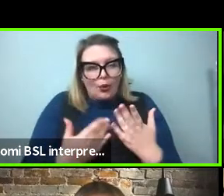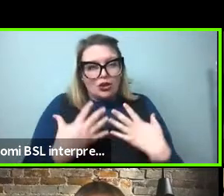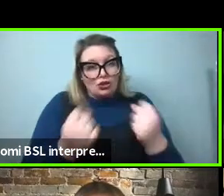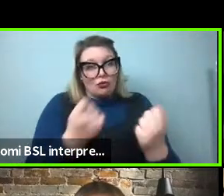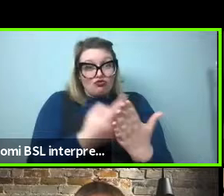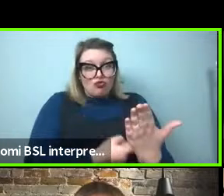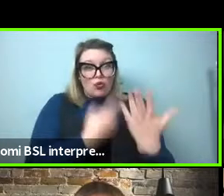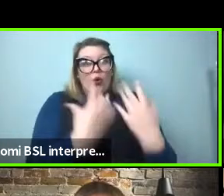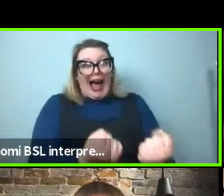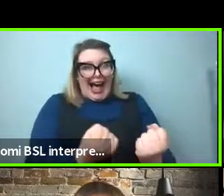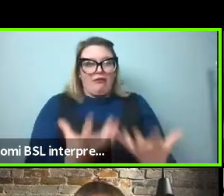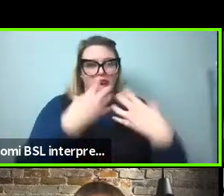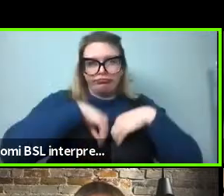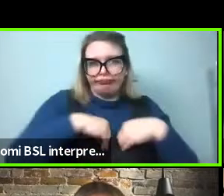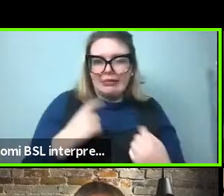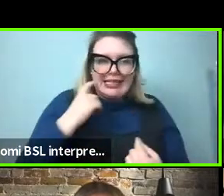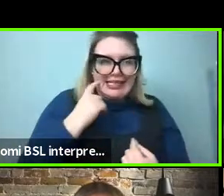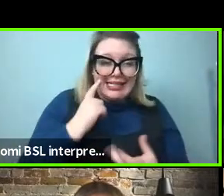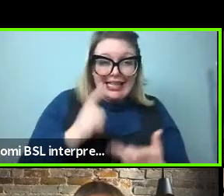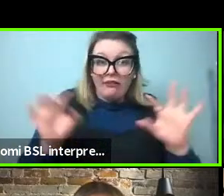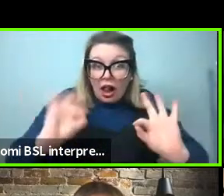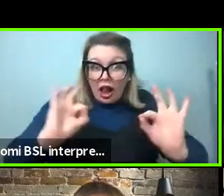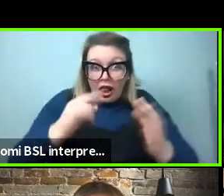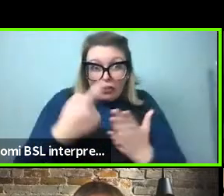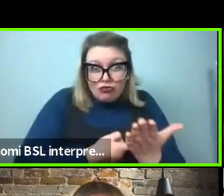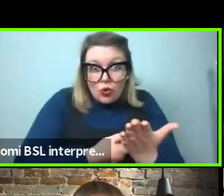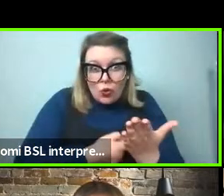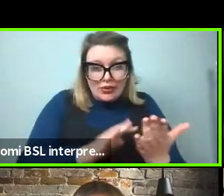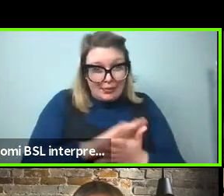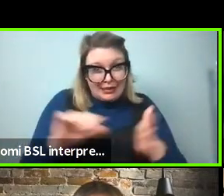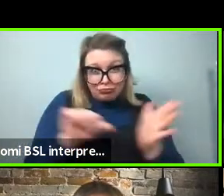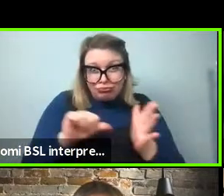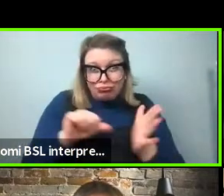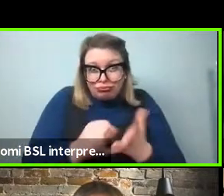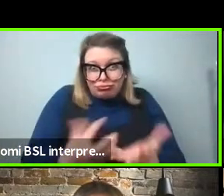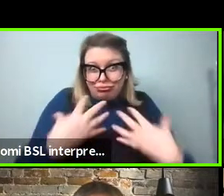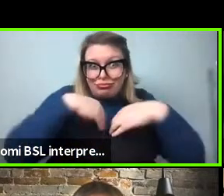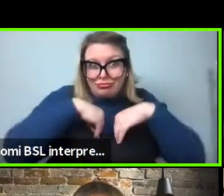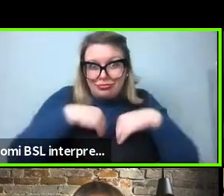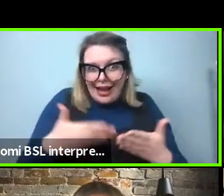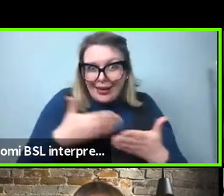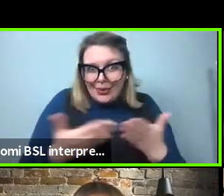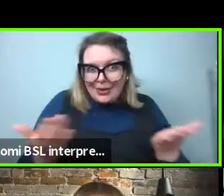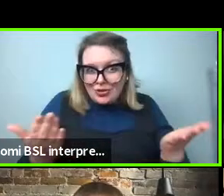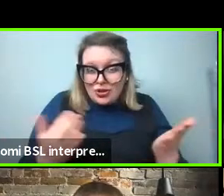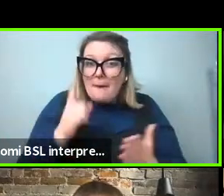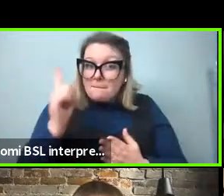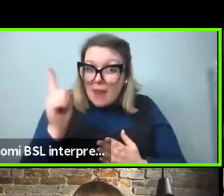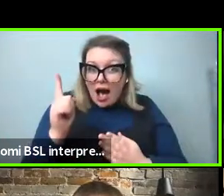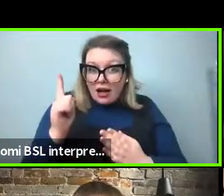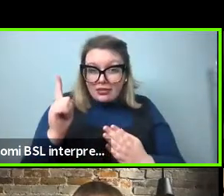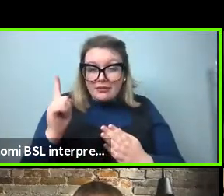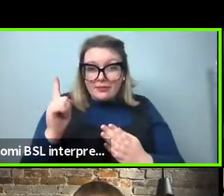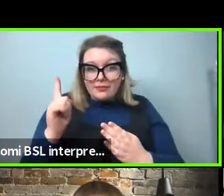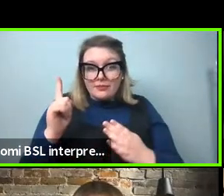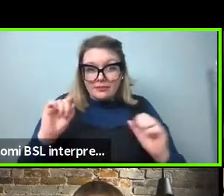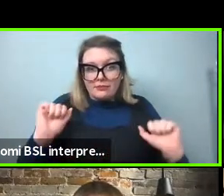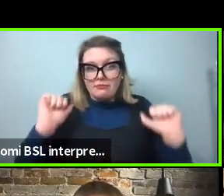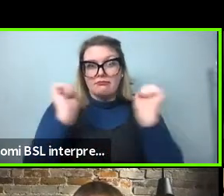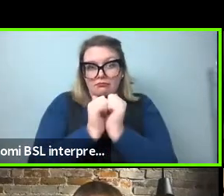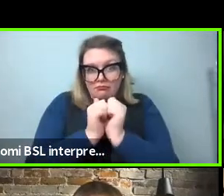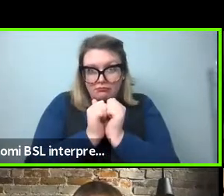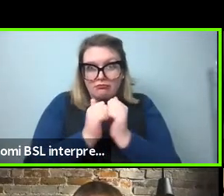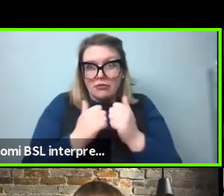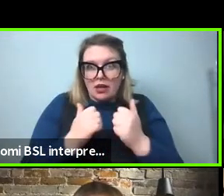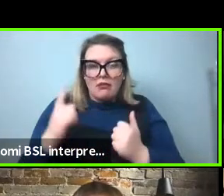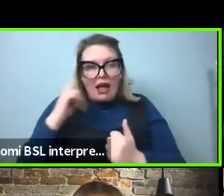be rules. If there are no rules, then, uh, then it's probably much harder to learn, but I, but I grant you, and I, you know, that's like a very hand wavy